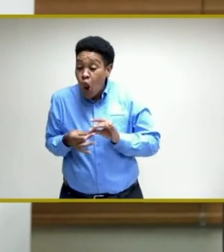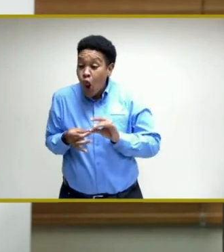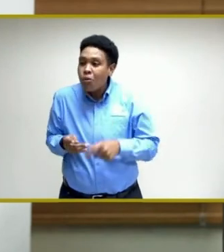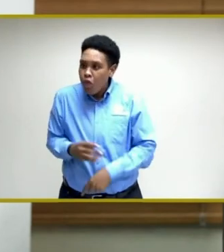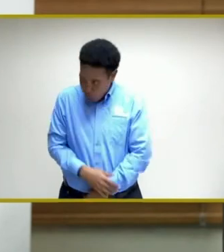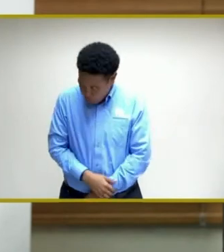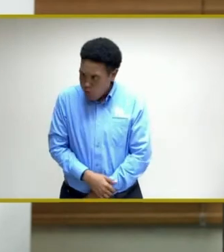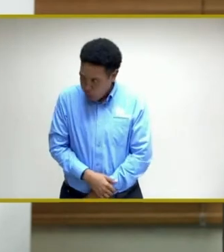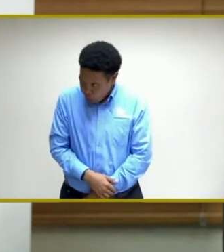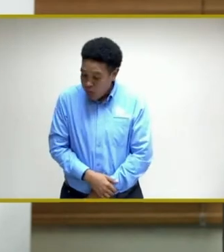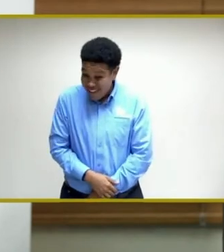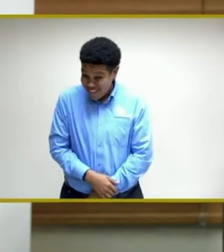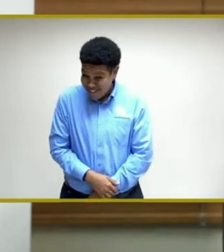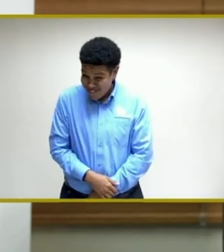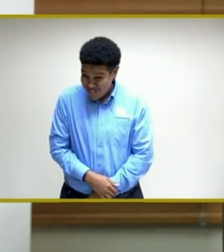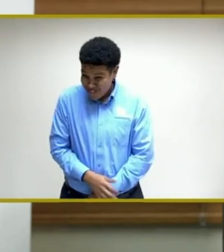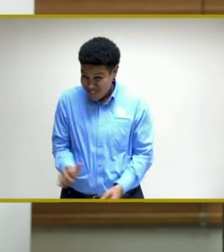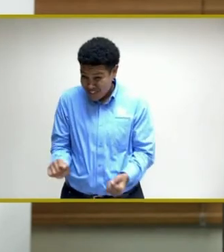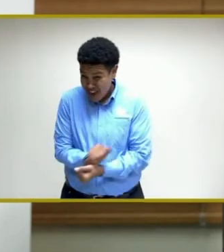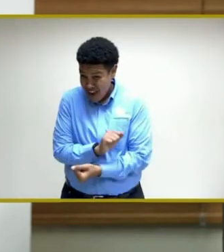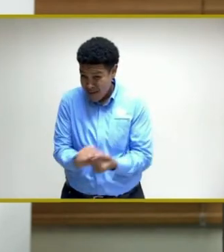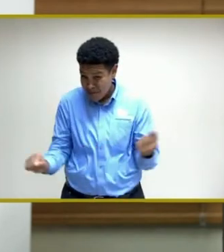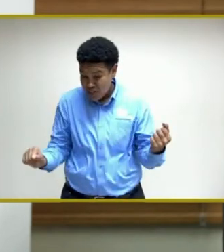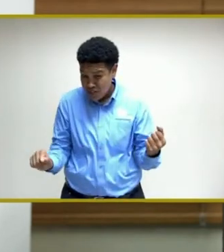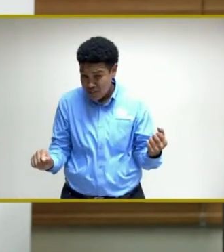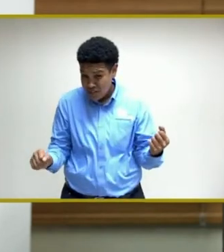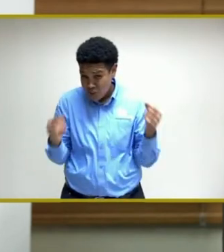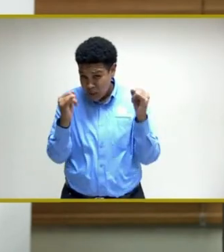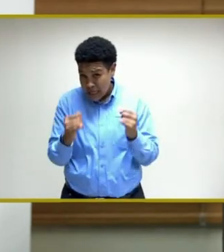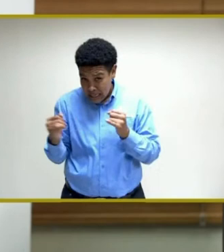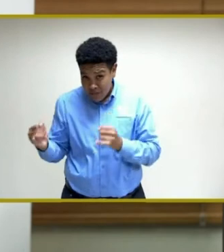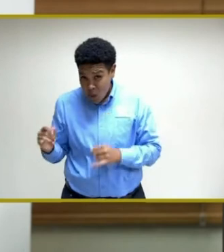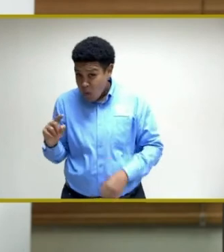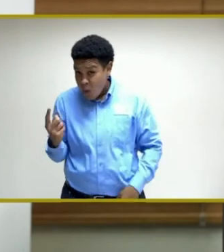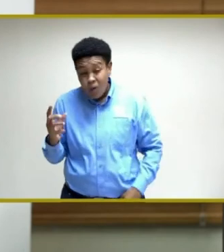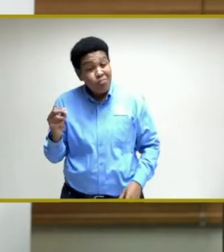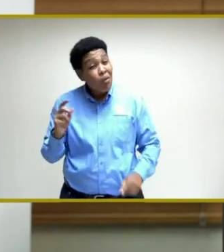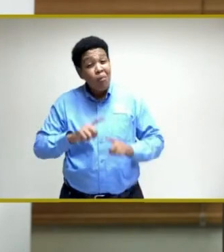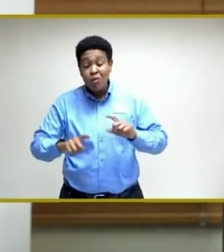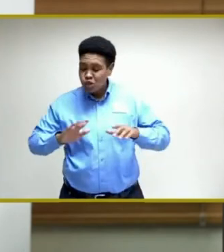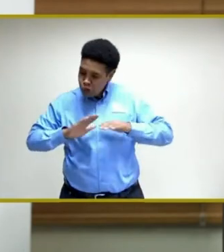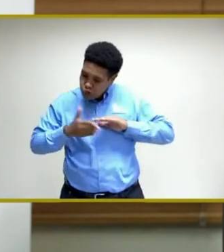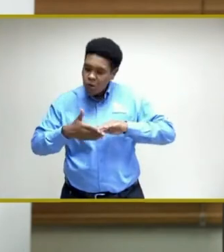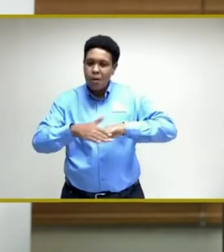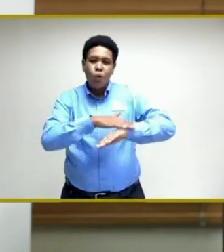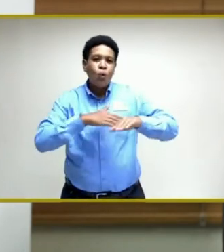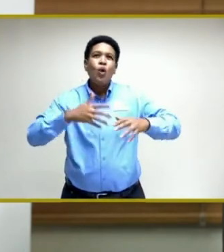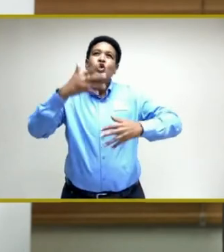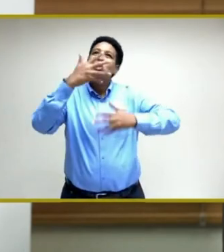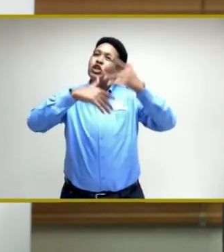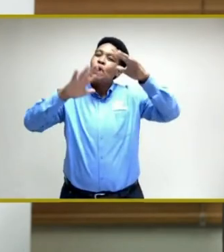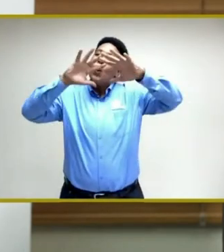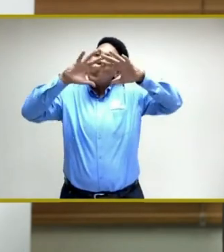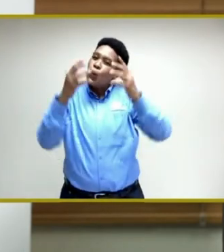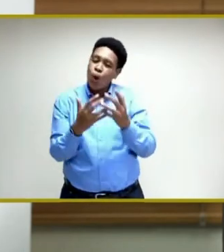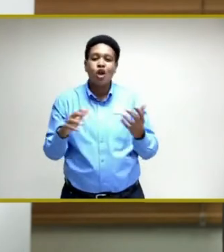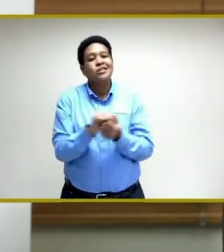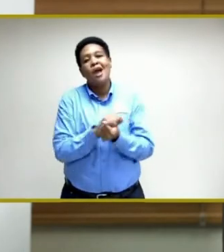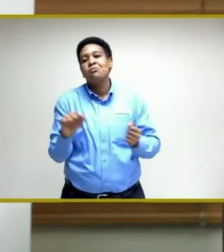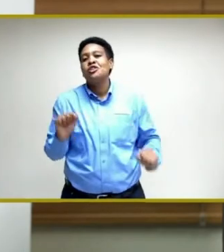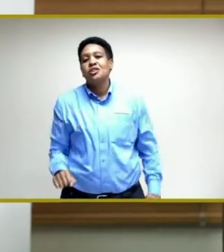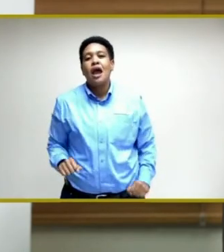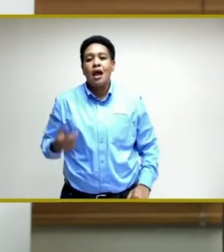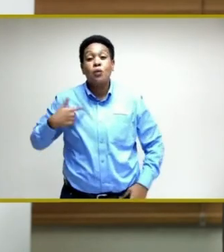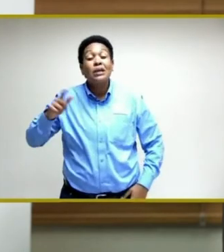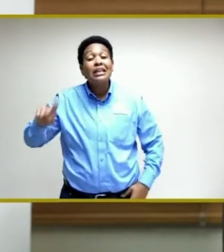individuals but to the society on a whole. And I want to categorically say we need the support of all